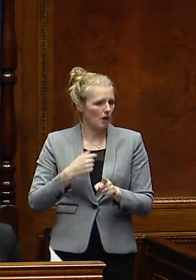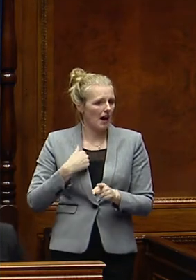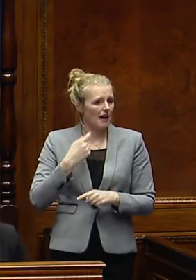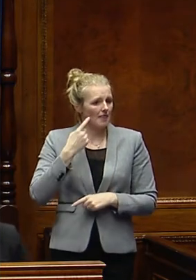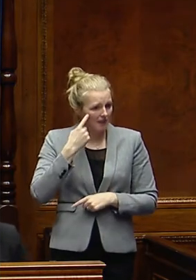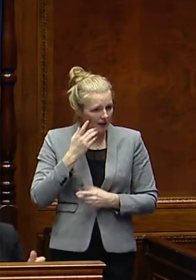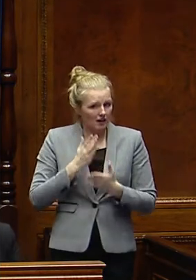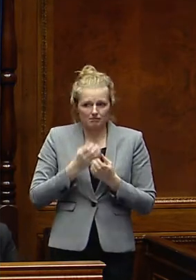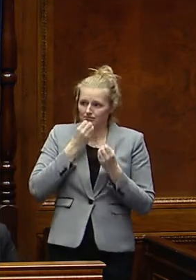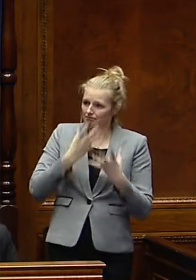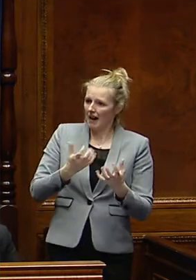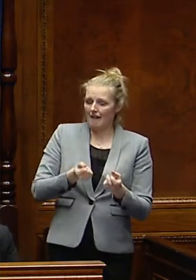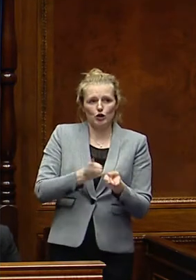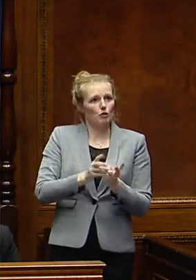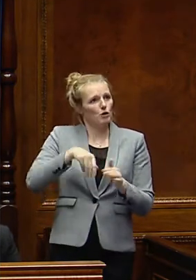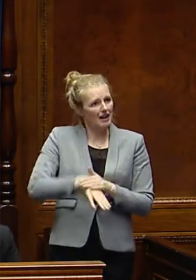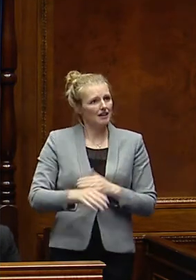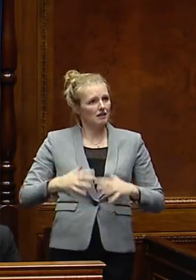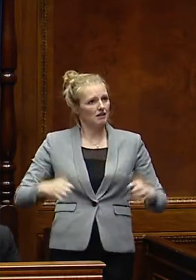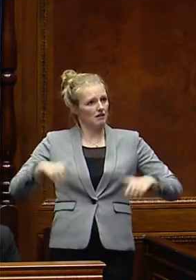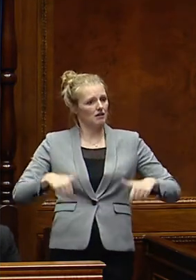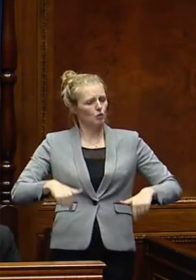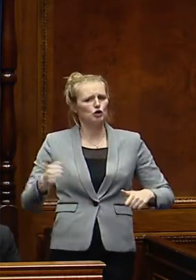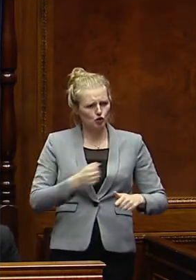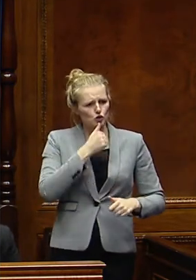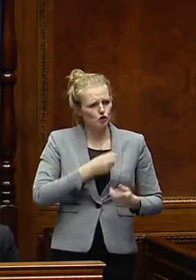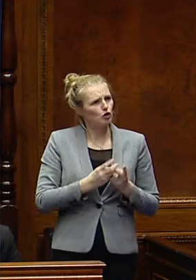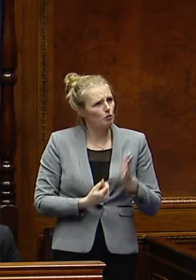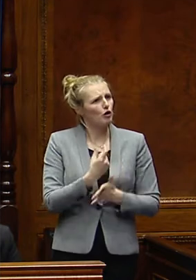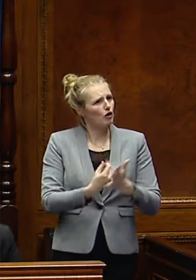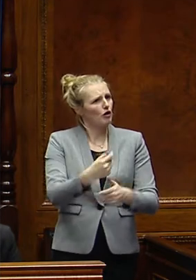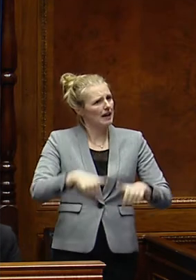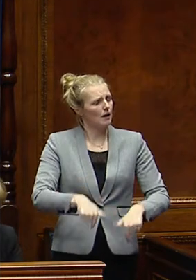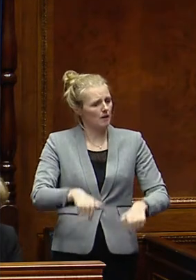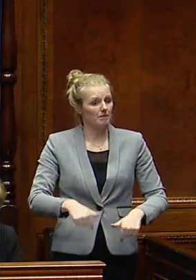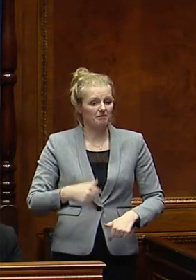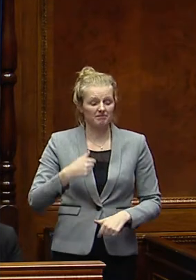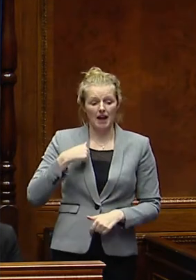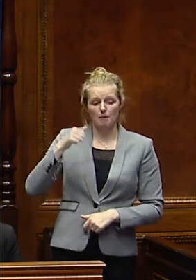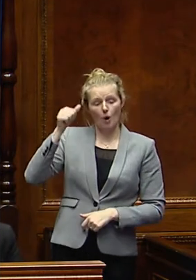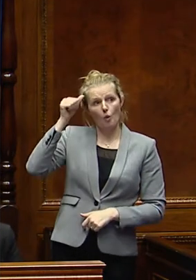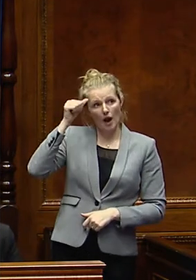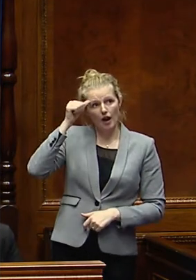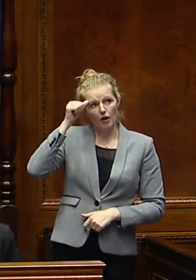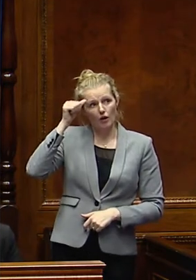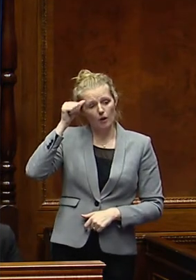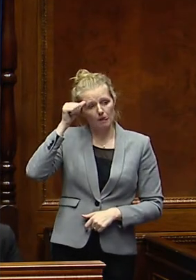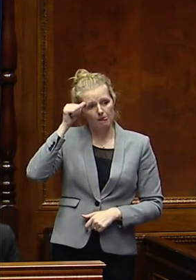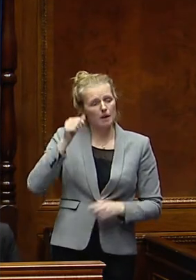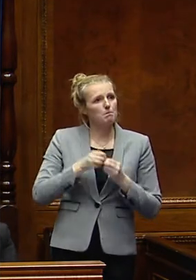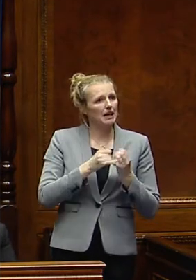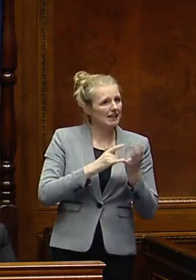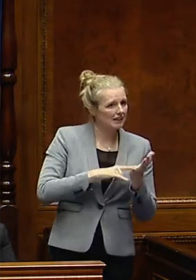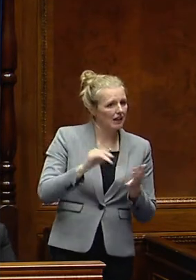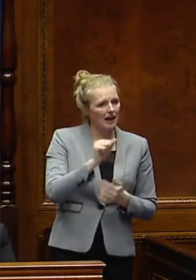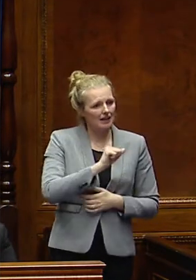it is good, and it is something that we should definitely use in the time ahead. Obviously I am aware of the British and